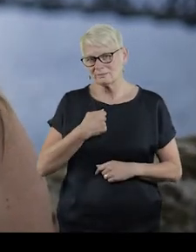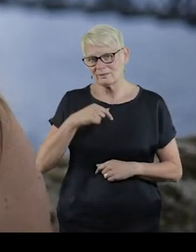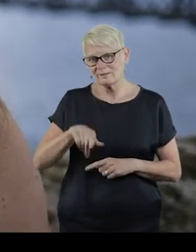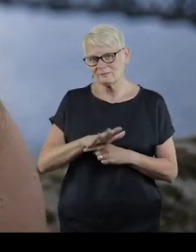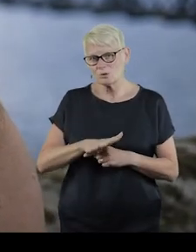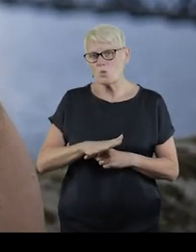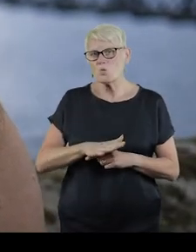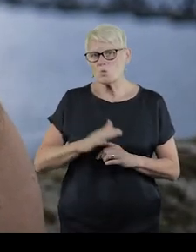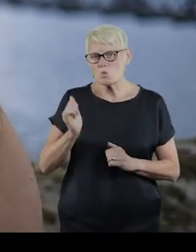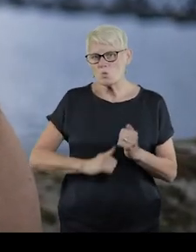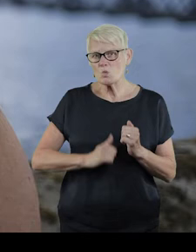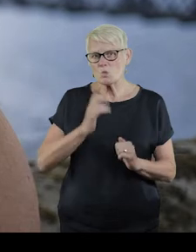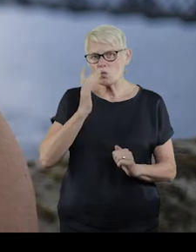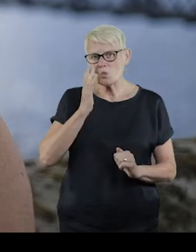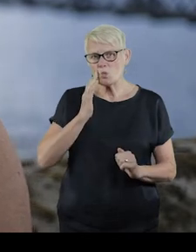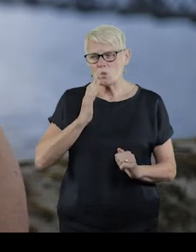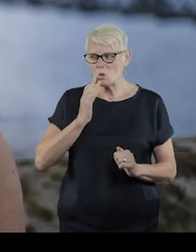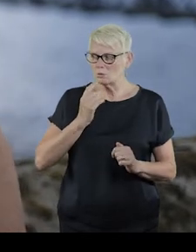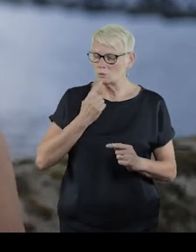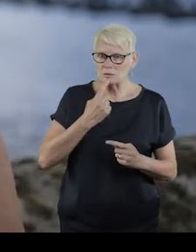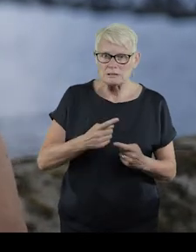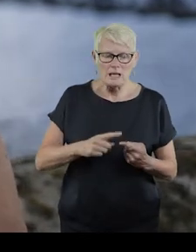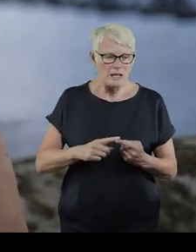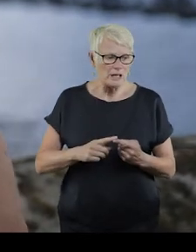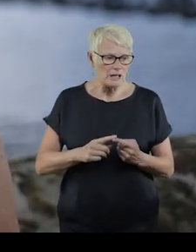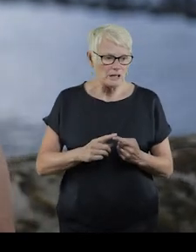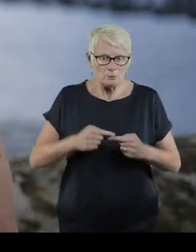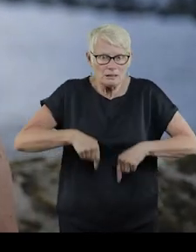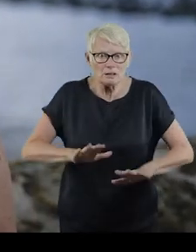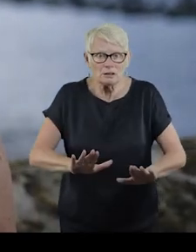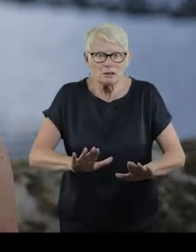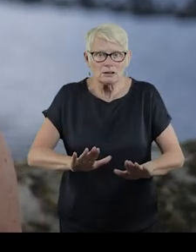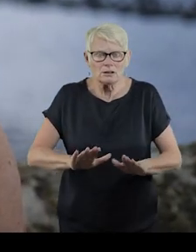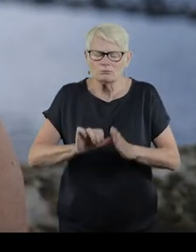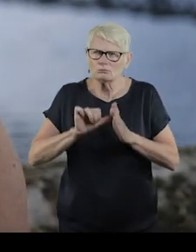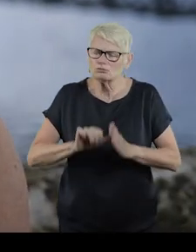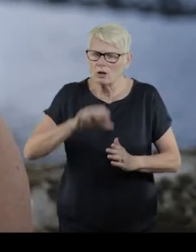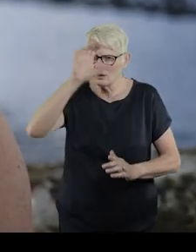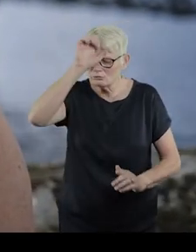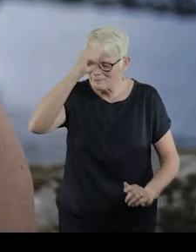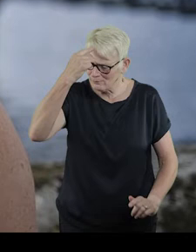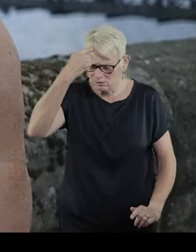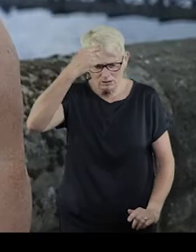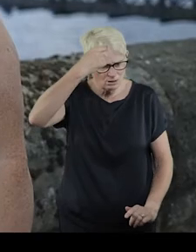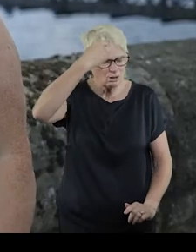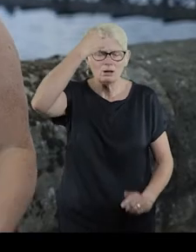This is hard to make, to say, to be, I am struggling to remember.